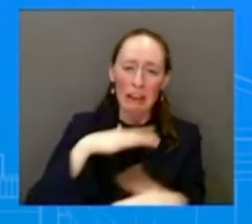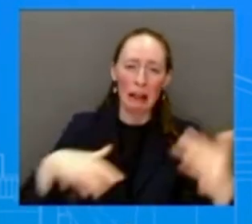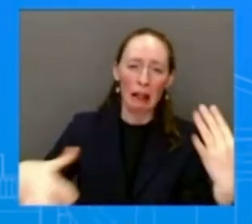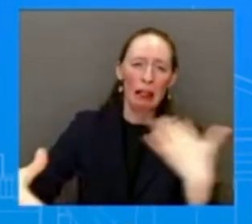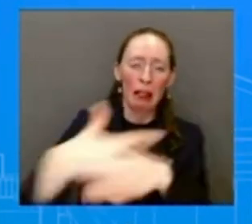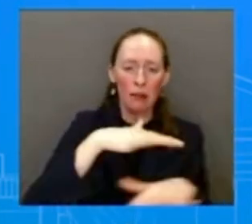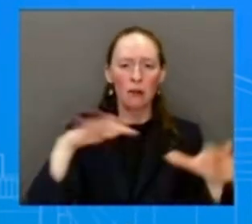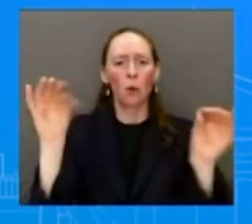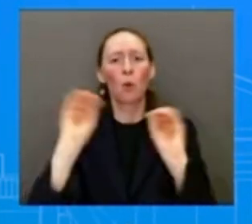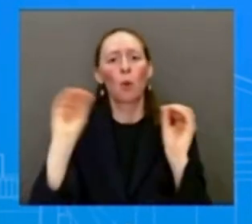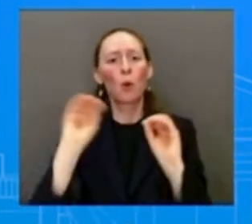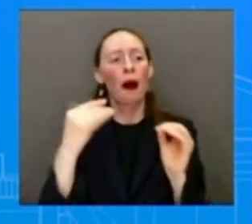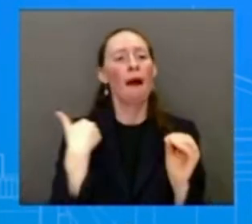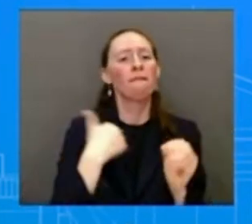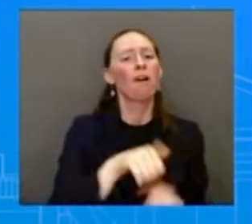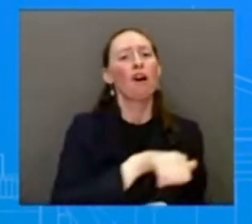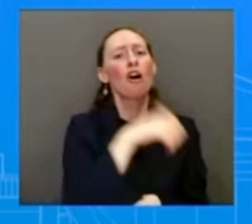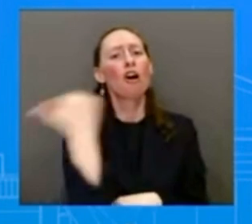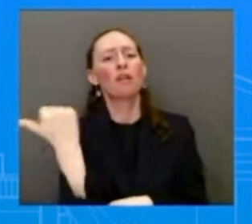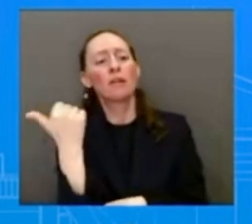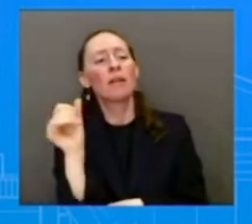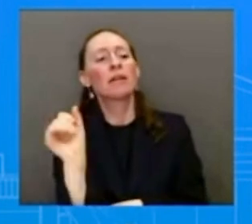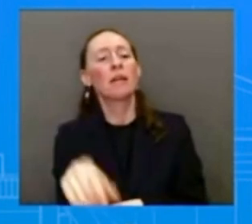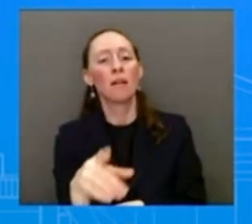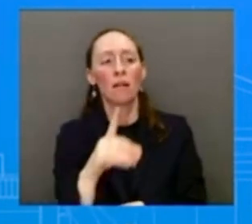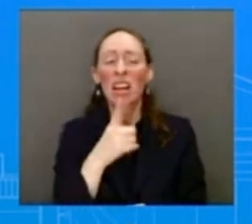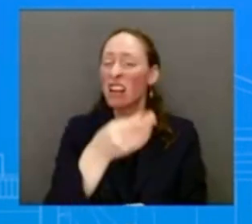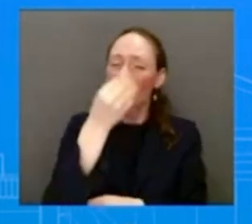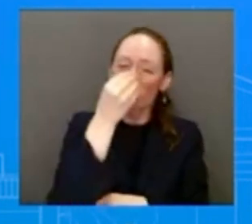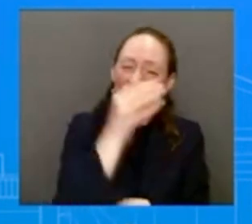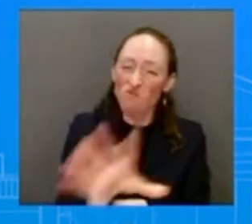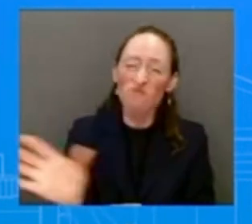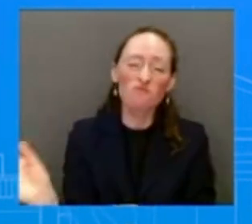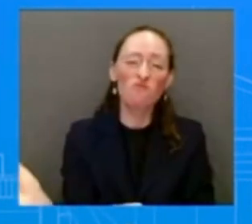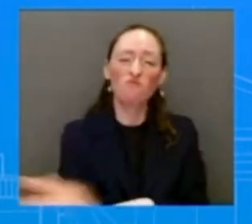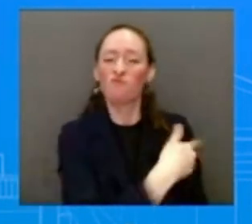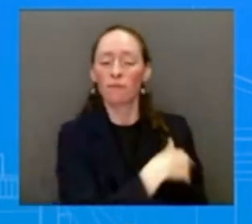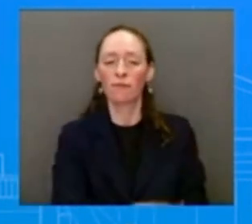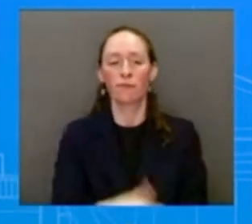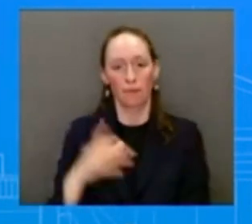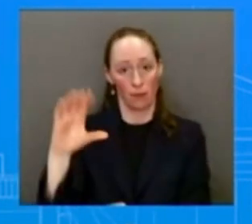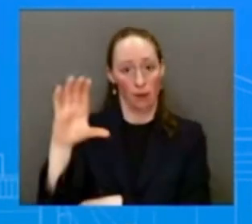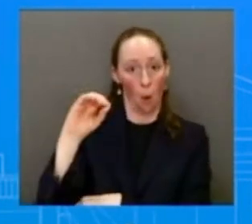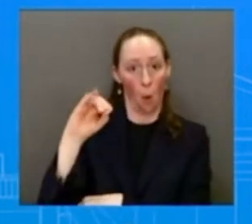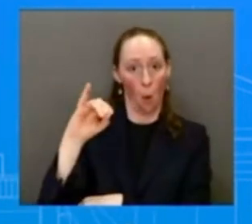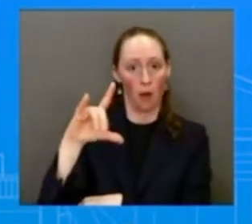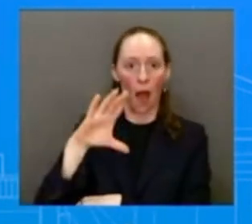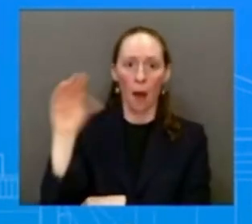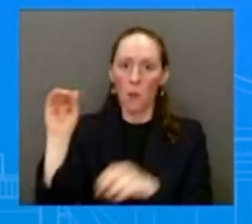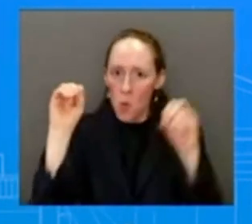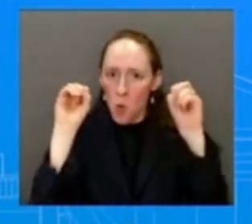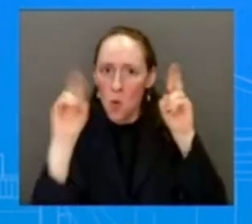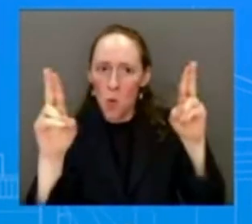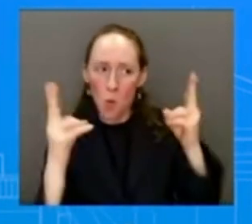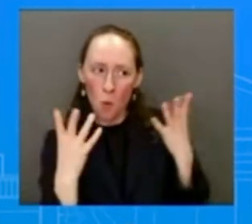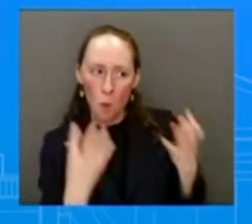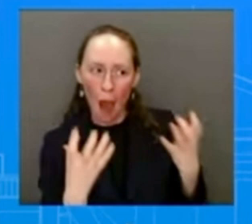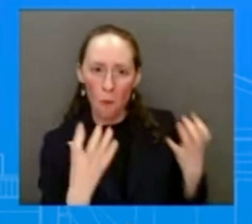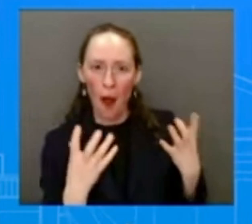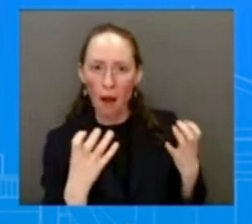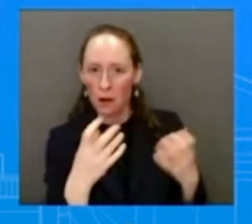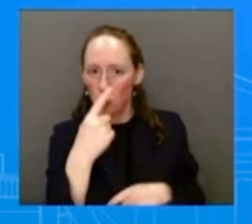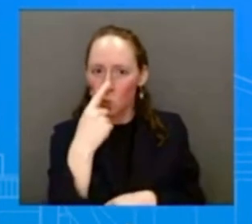was endorsed by big oil companies. And with that, Amr, thank you for your patience. Of course, on